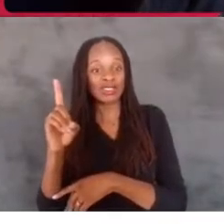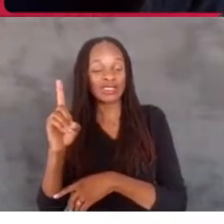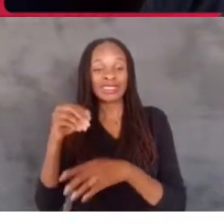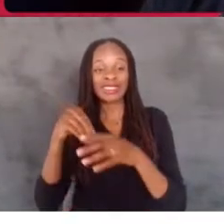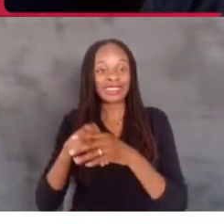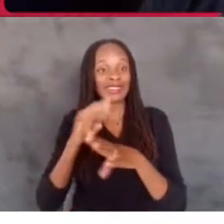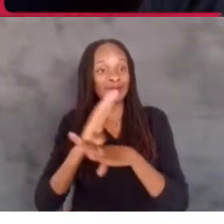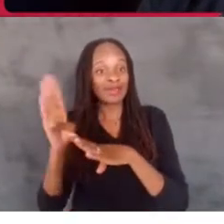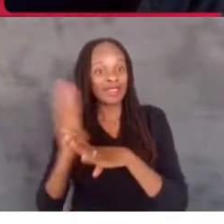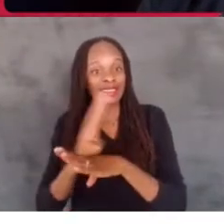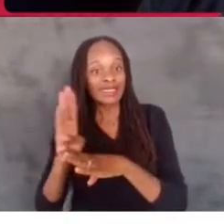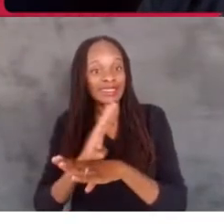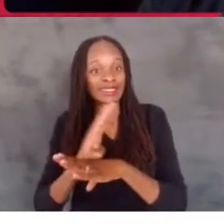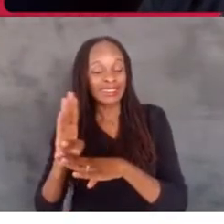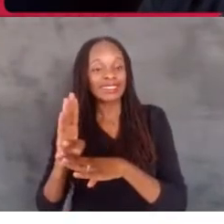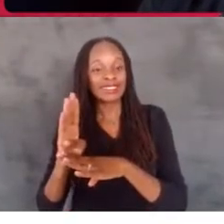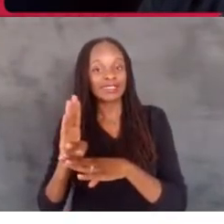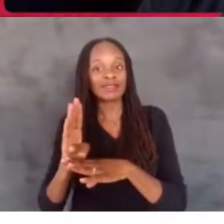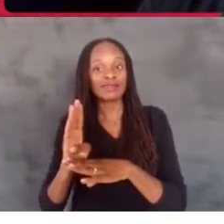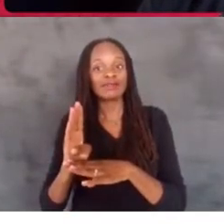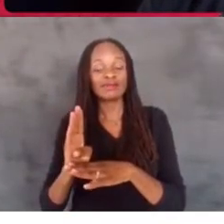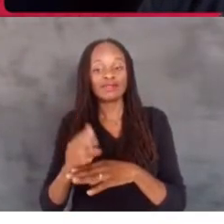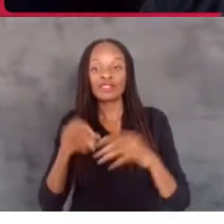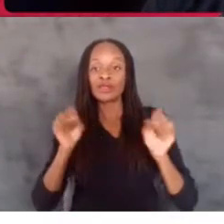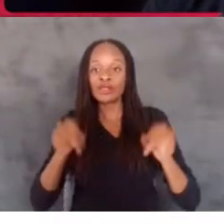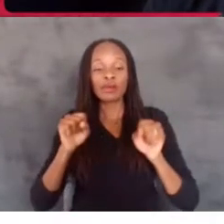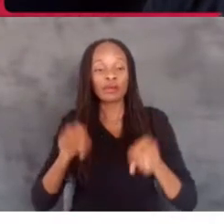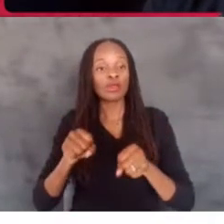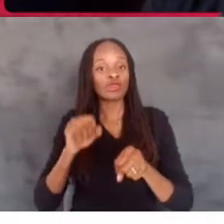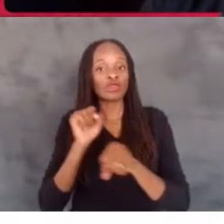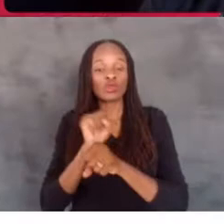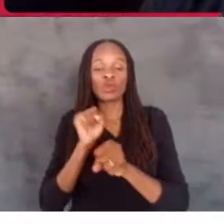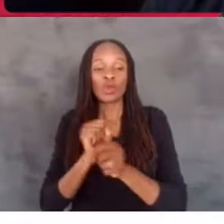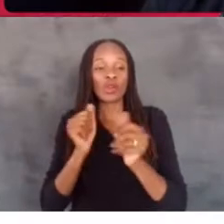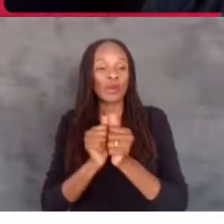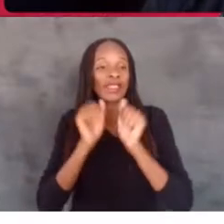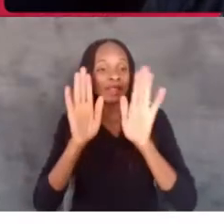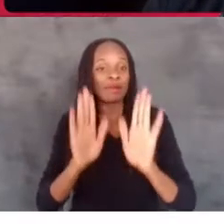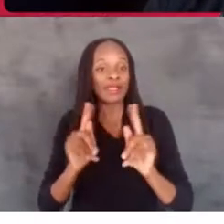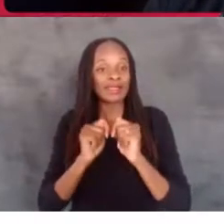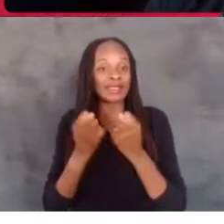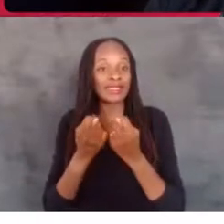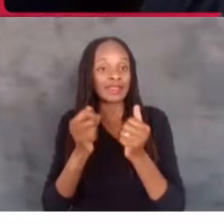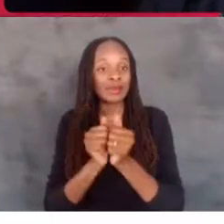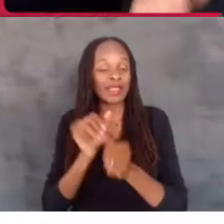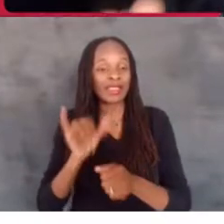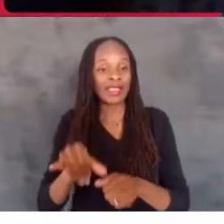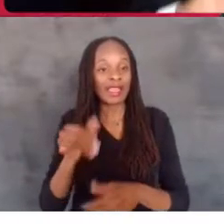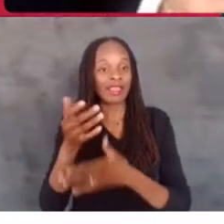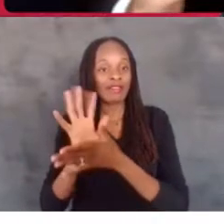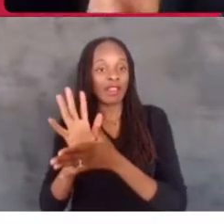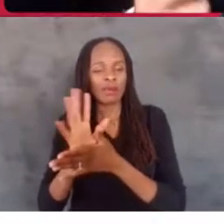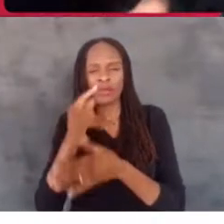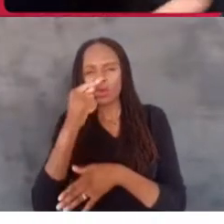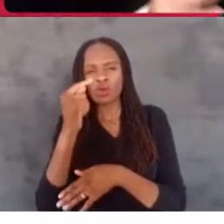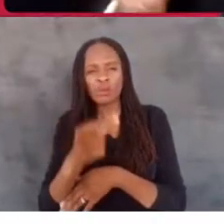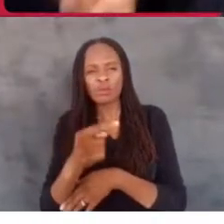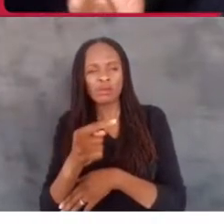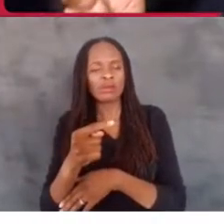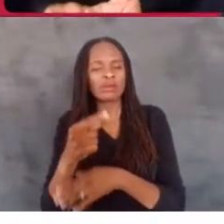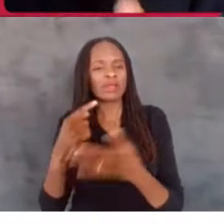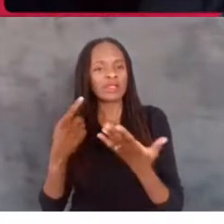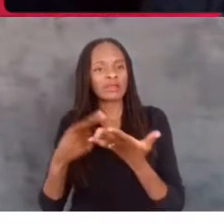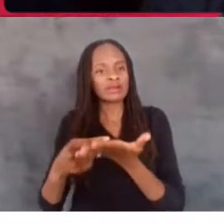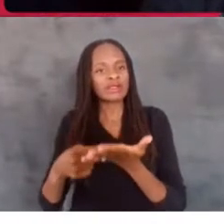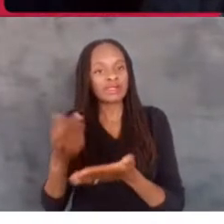You know, you were able to work with such an amazing team with that film. Can you talk about any success stories that